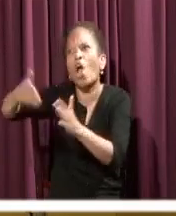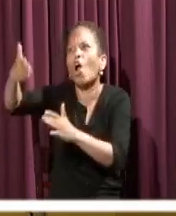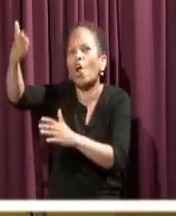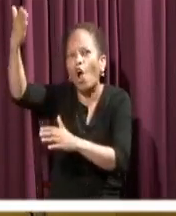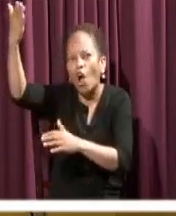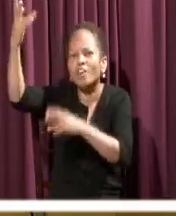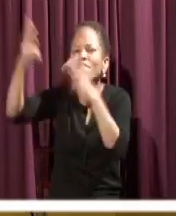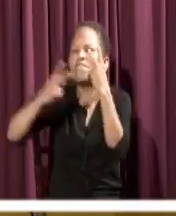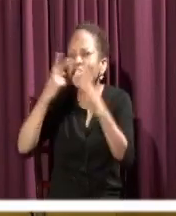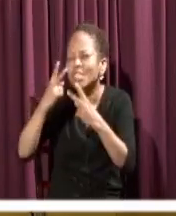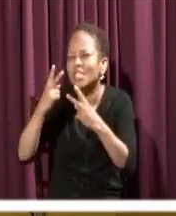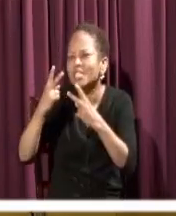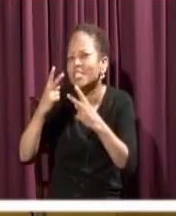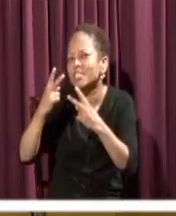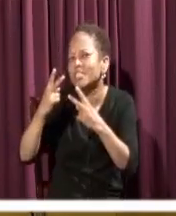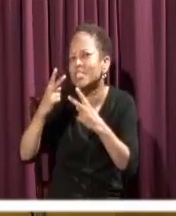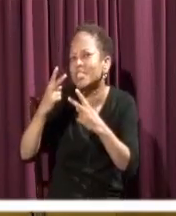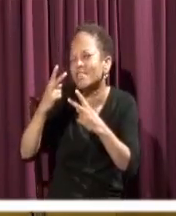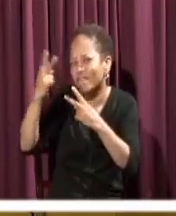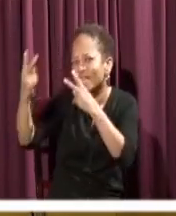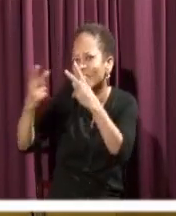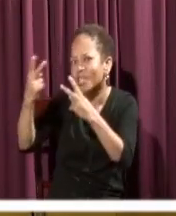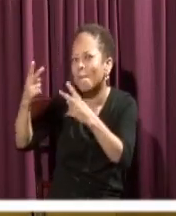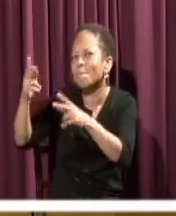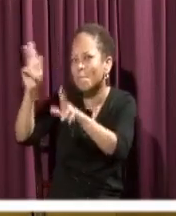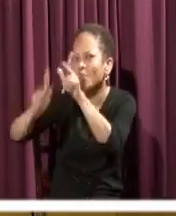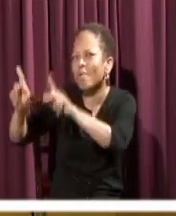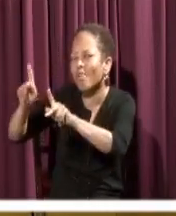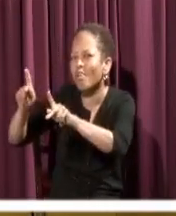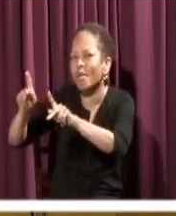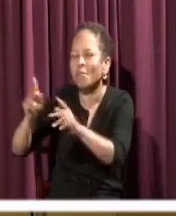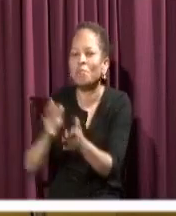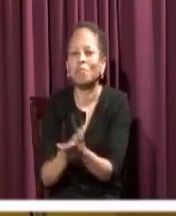mountain. He goes to pray. And clearly God is visiting him.